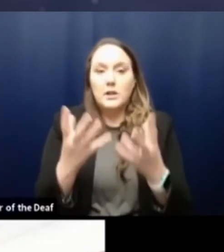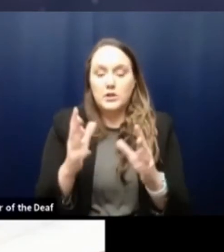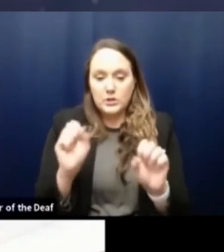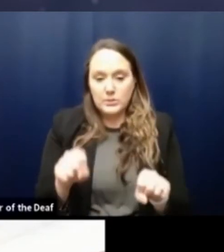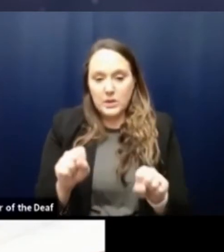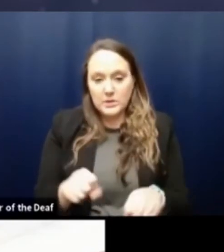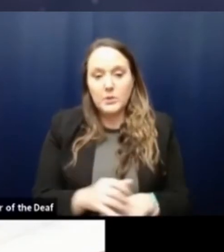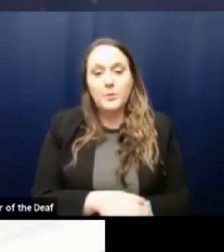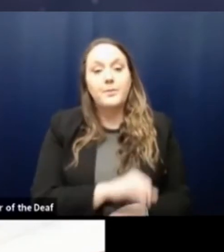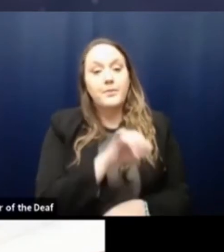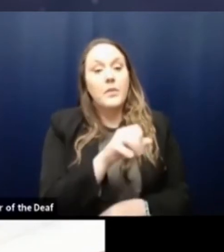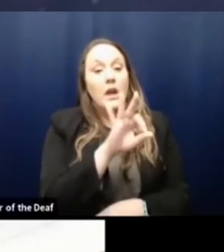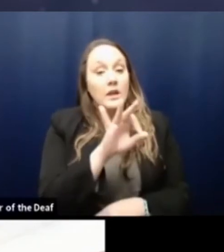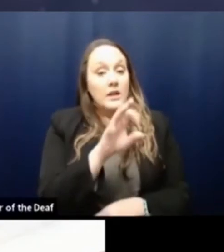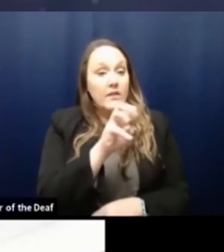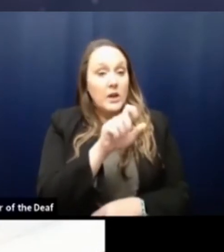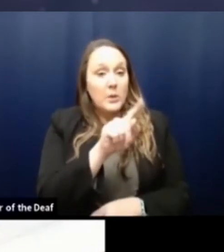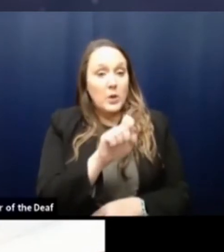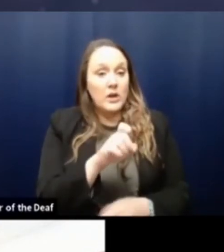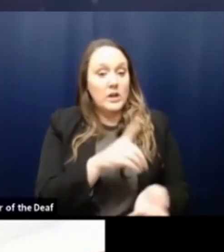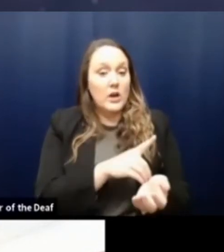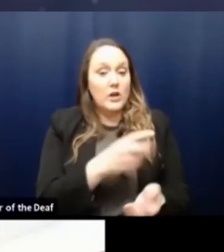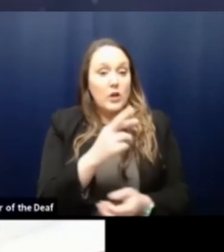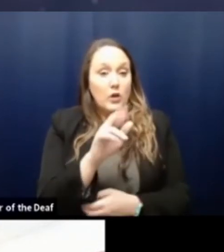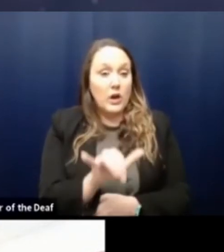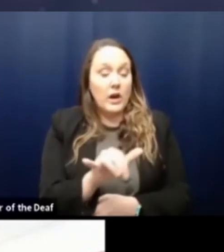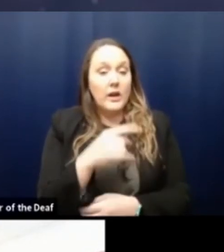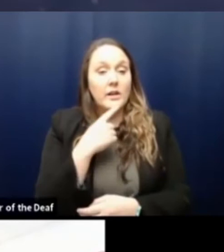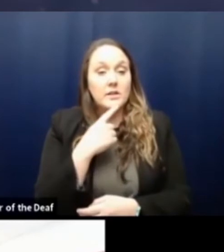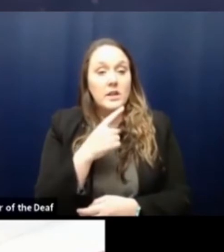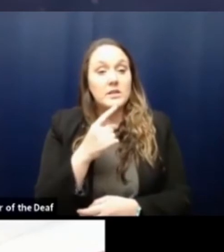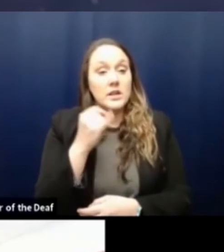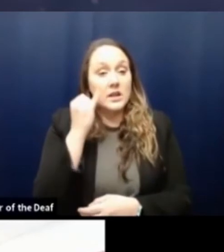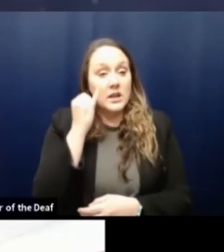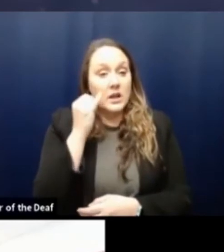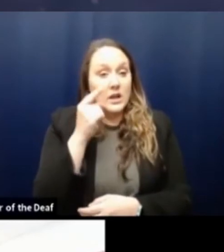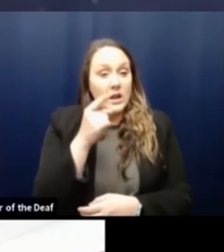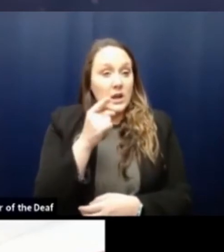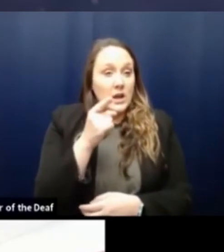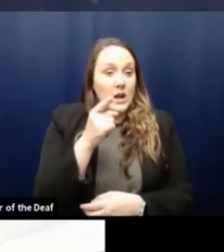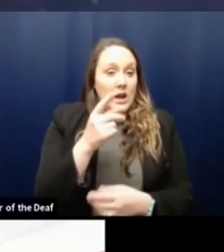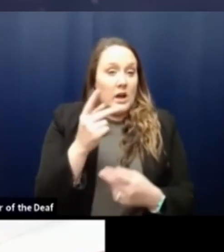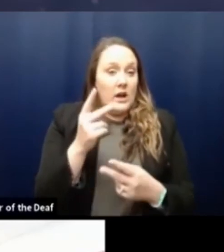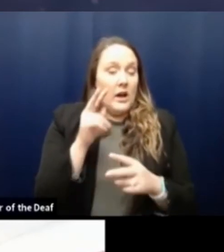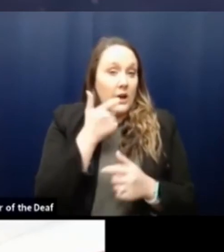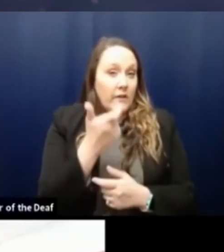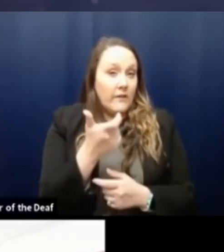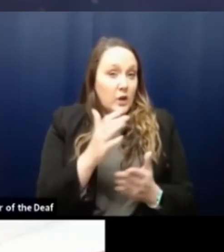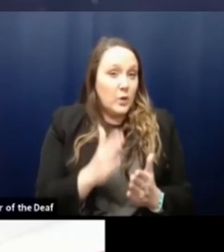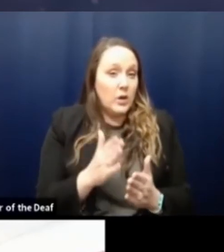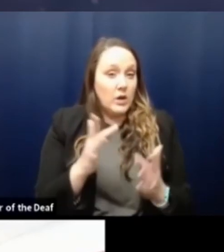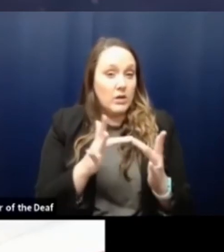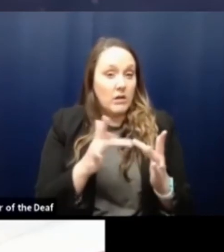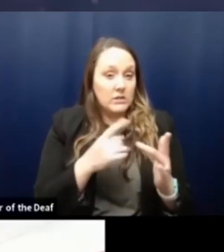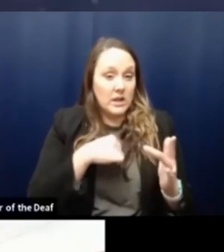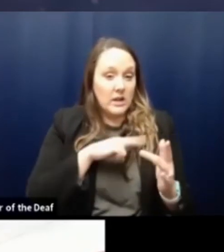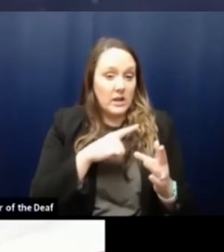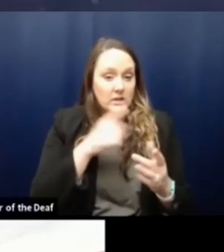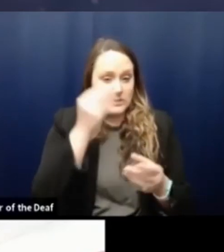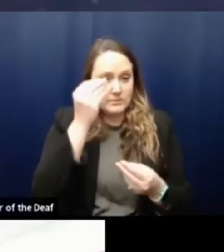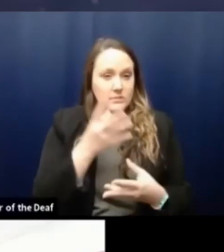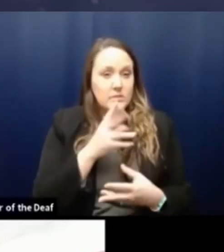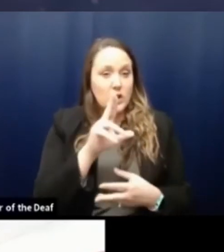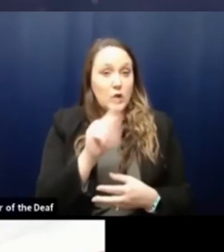WATE directed to Dr. Gray. He says, a viewer contacted us claiming that UT Medical Center is vaccinating